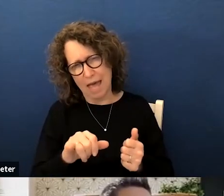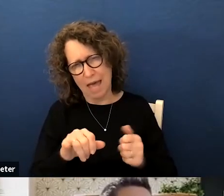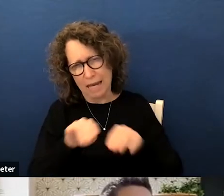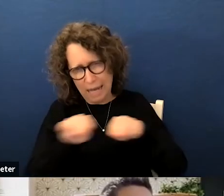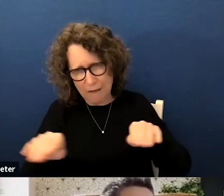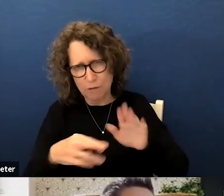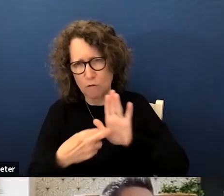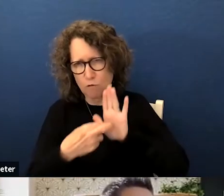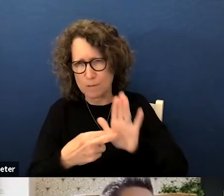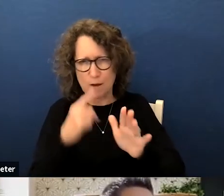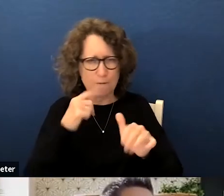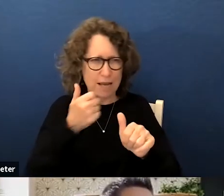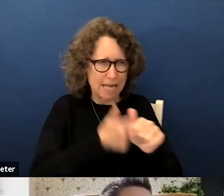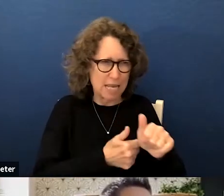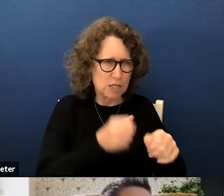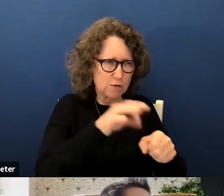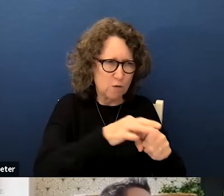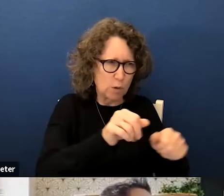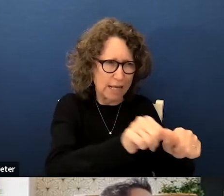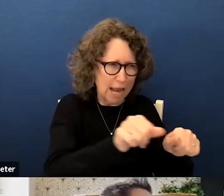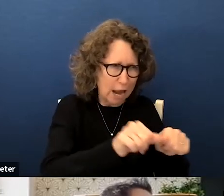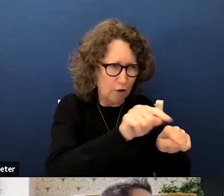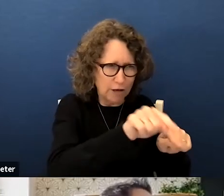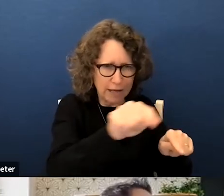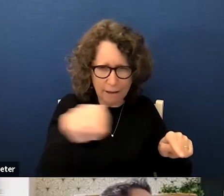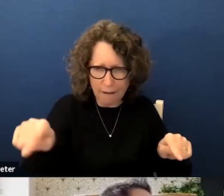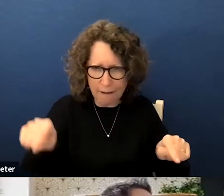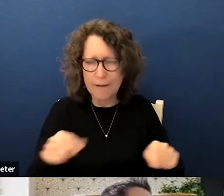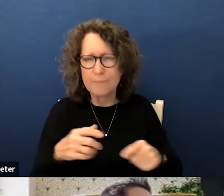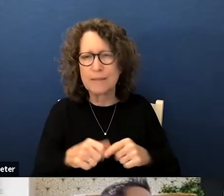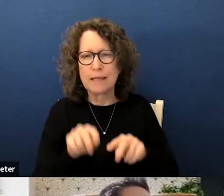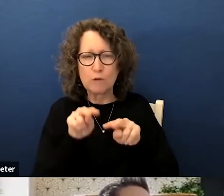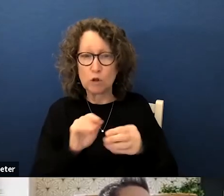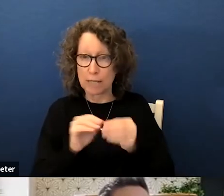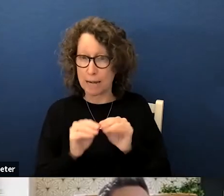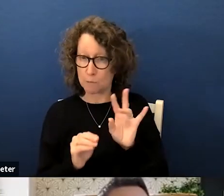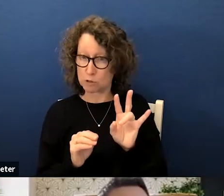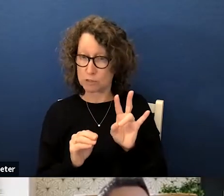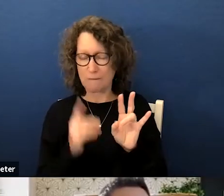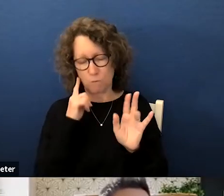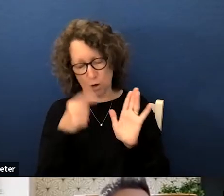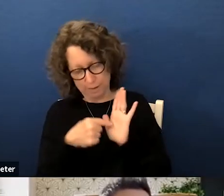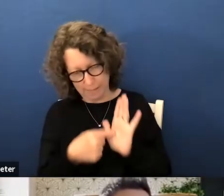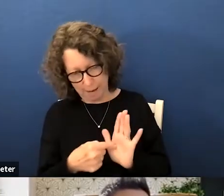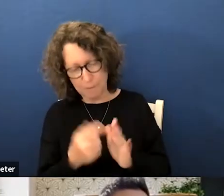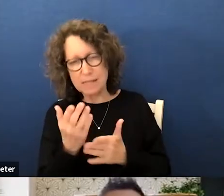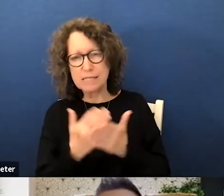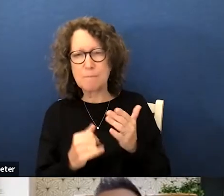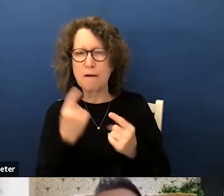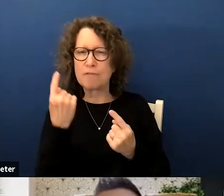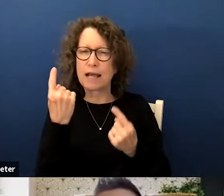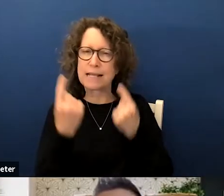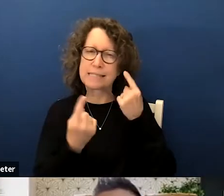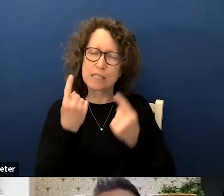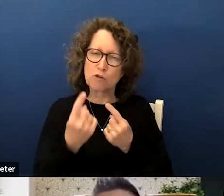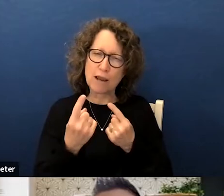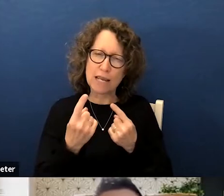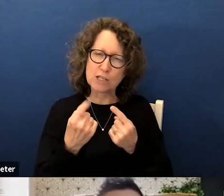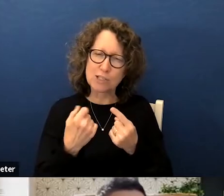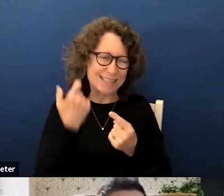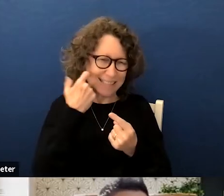within each each voting area if you look at number seven for example with some of the considerations that were